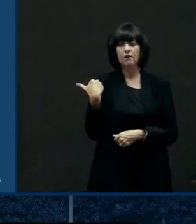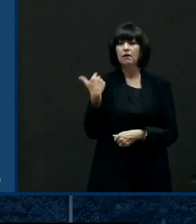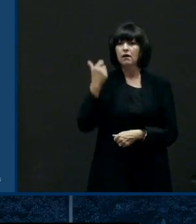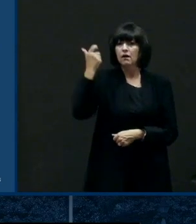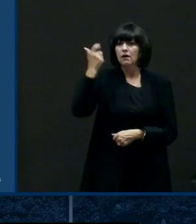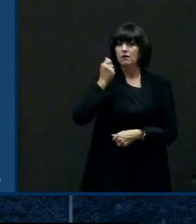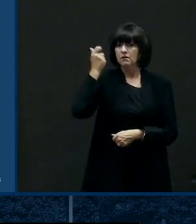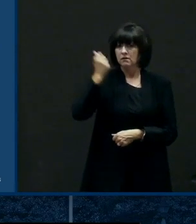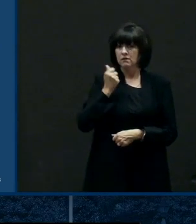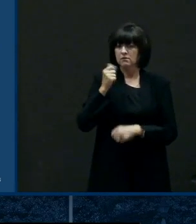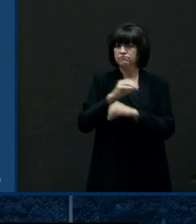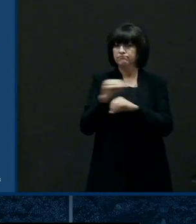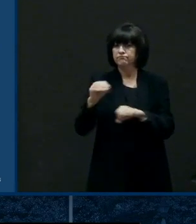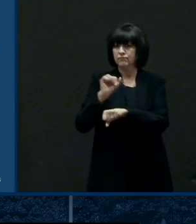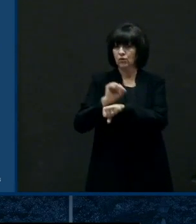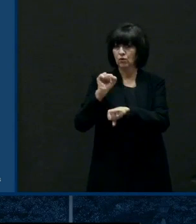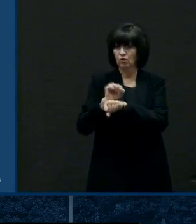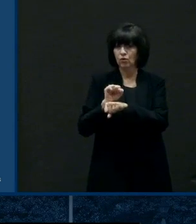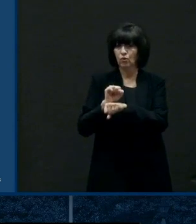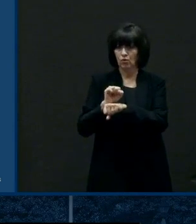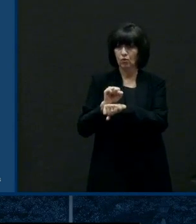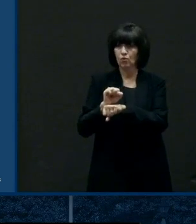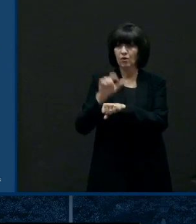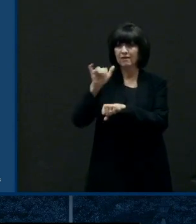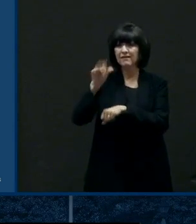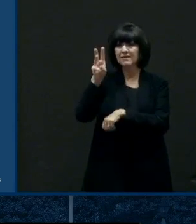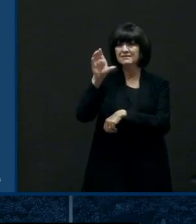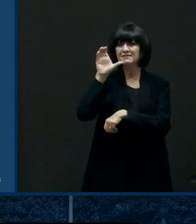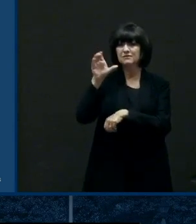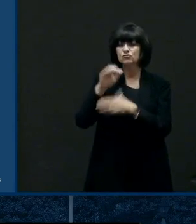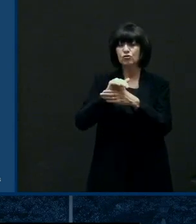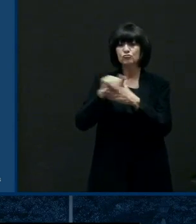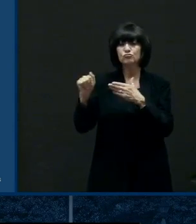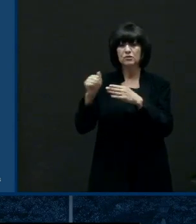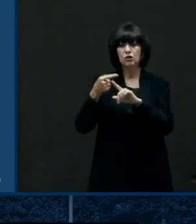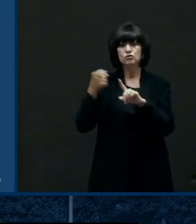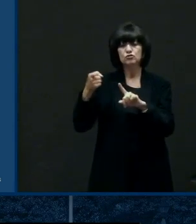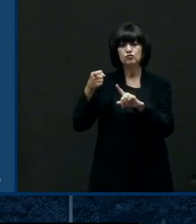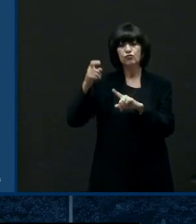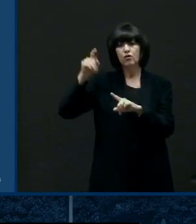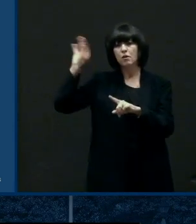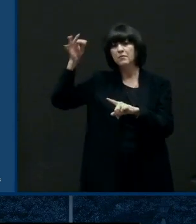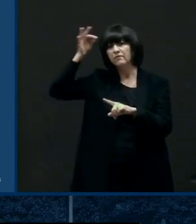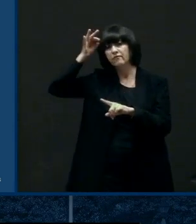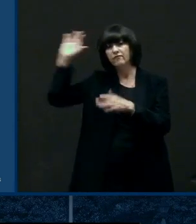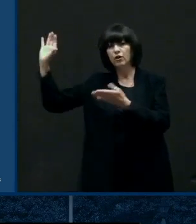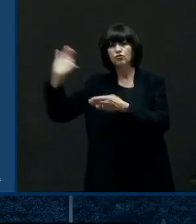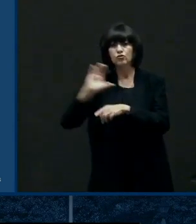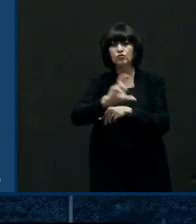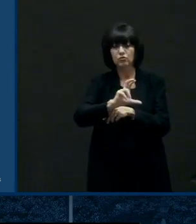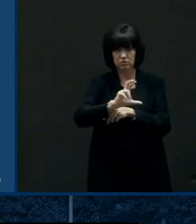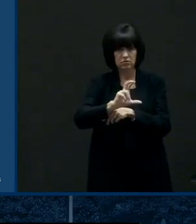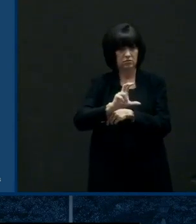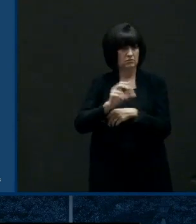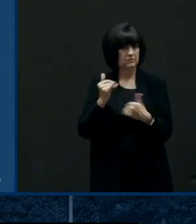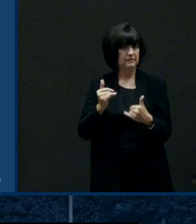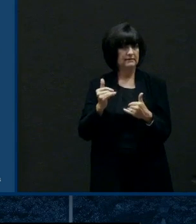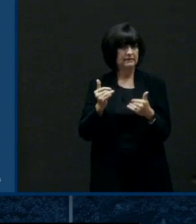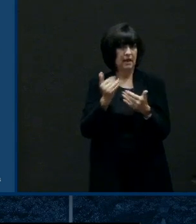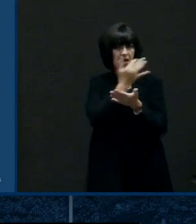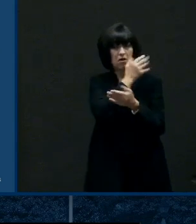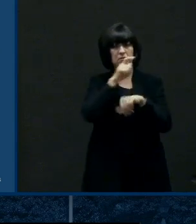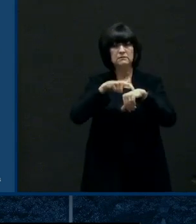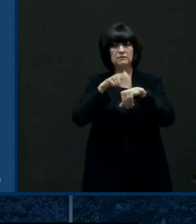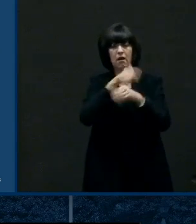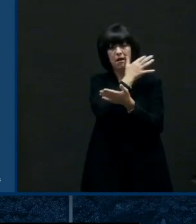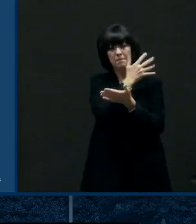federal government the 600 dollars uh has uh expired at the end of at the end of uh the month